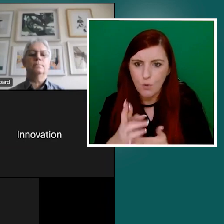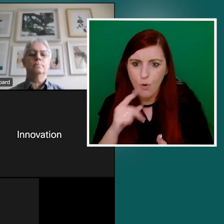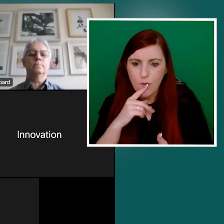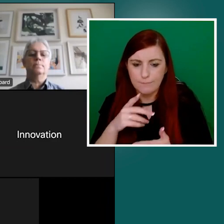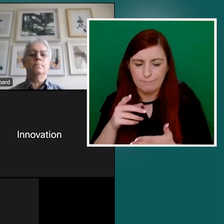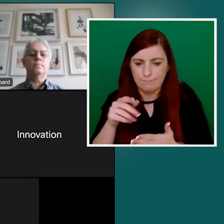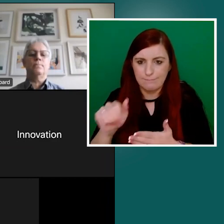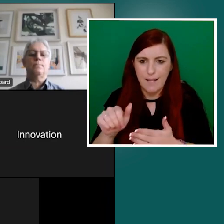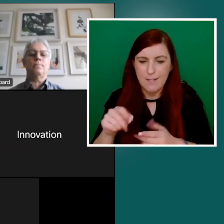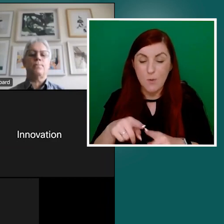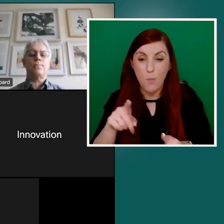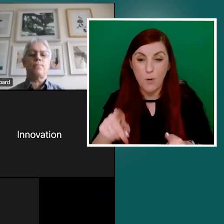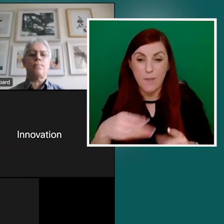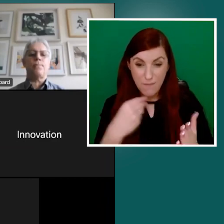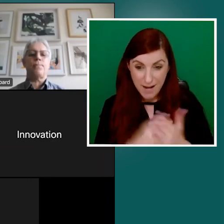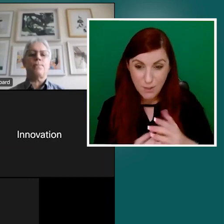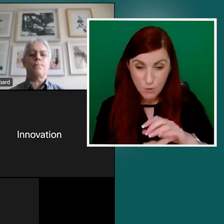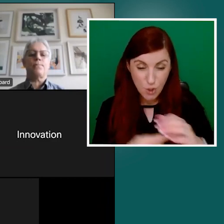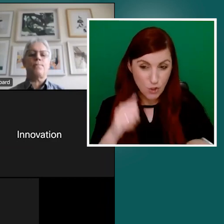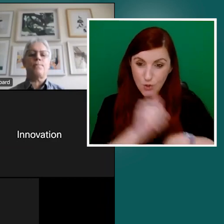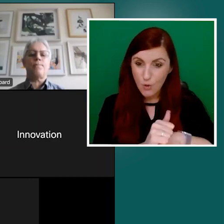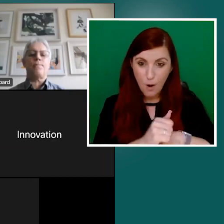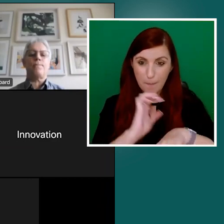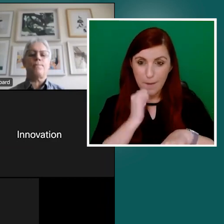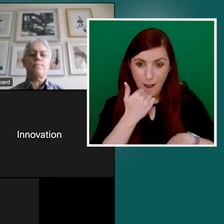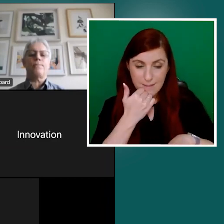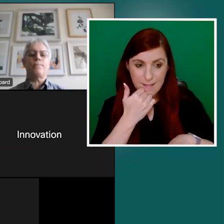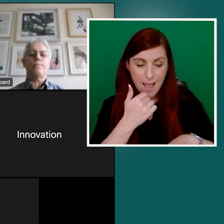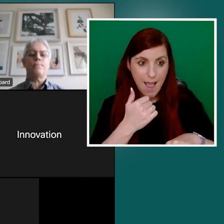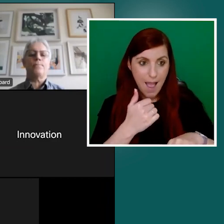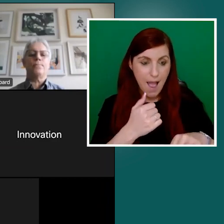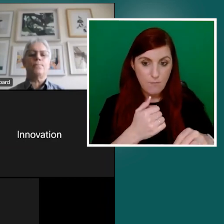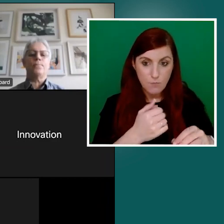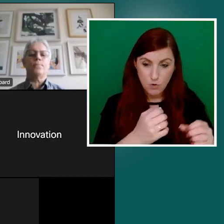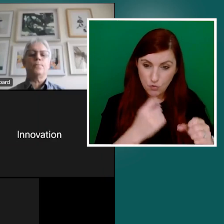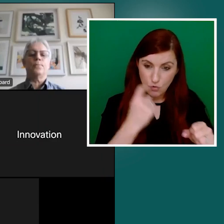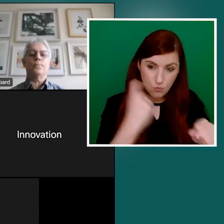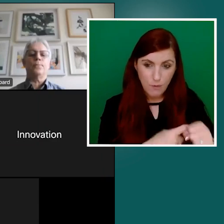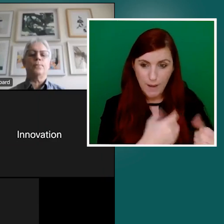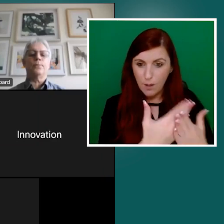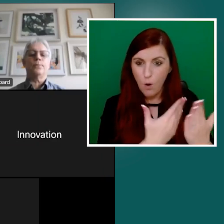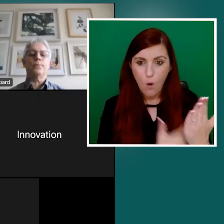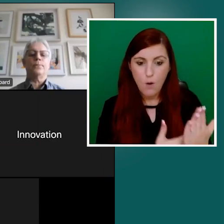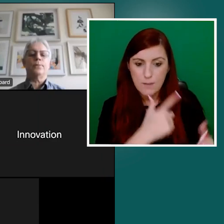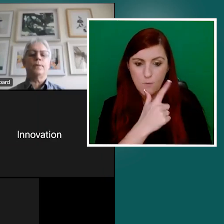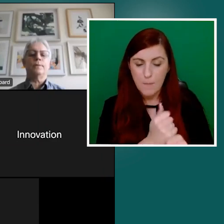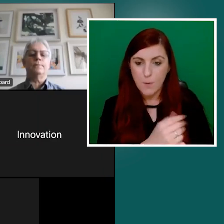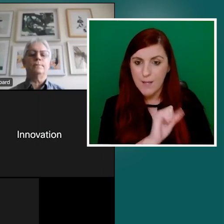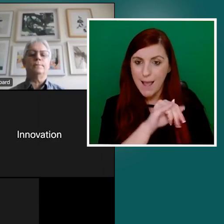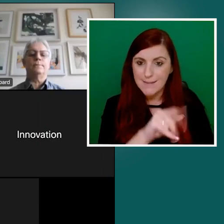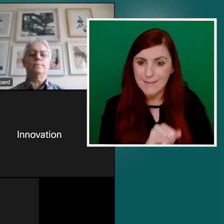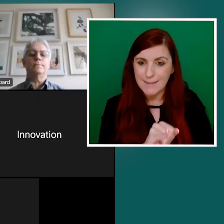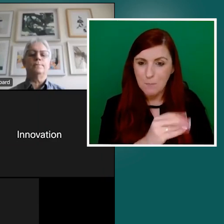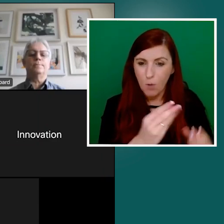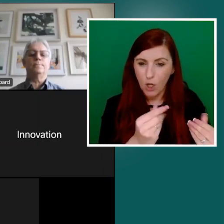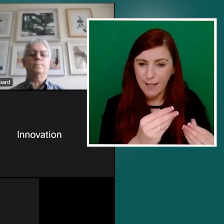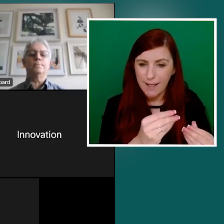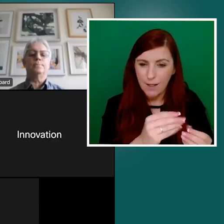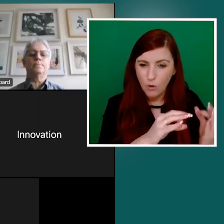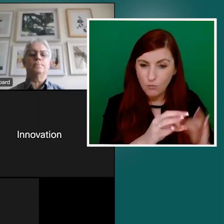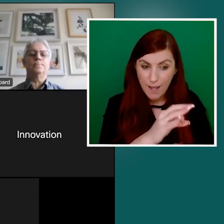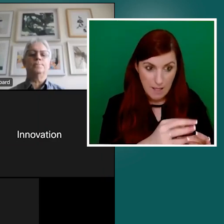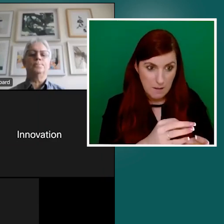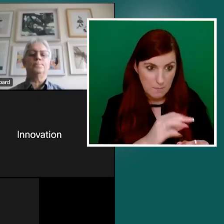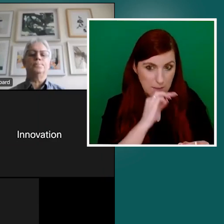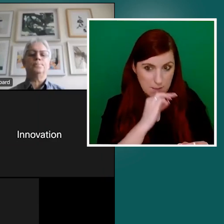because the anti money laundering regulation requires a photo ID, and you have individuals and